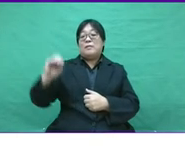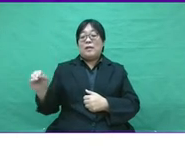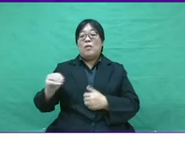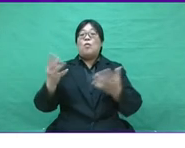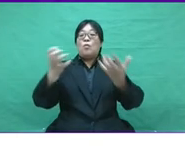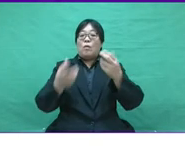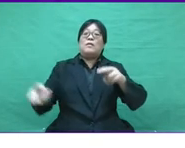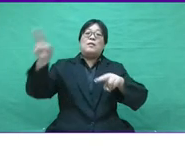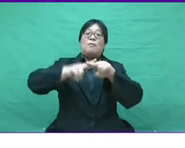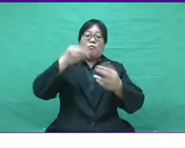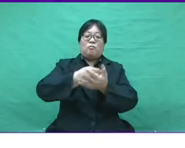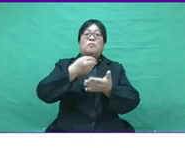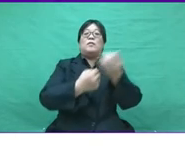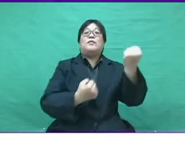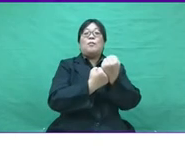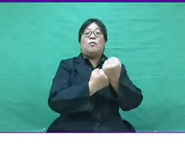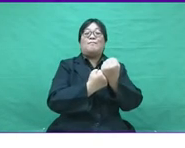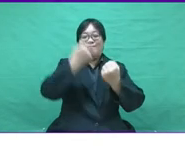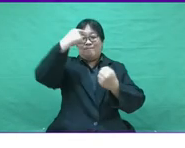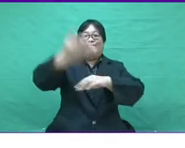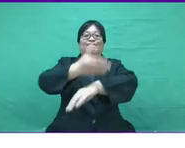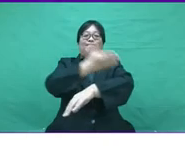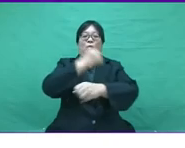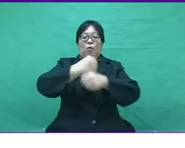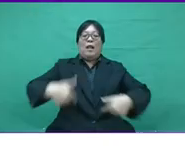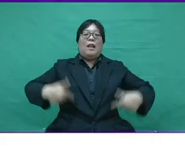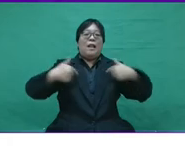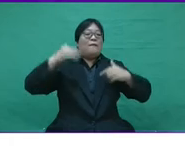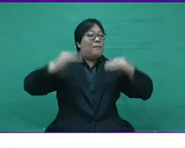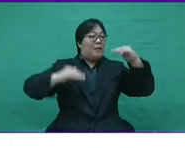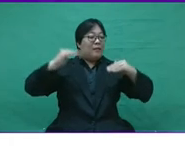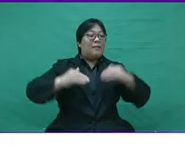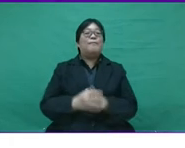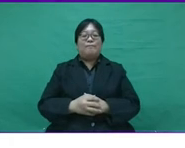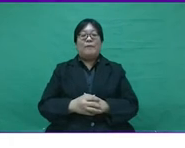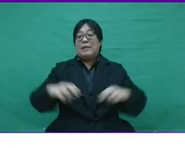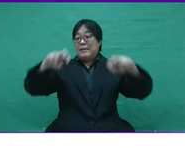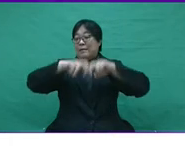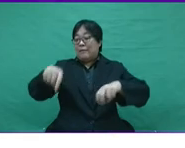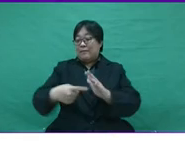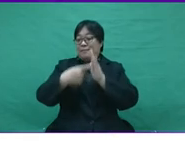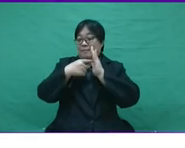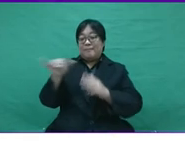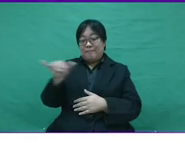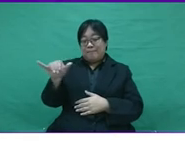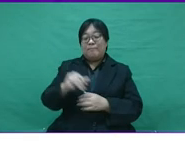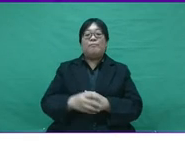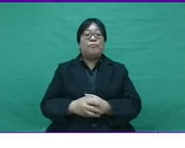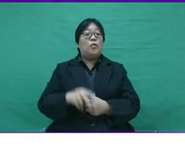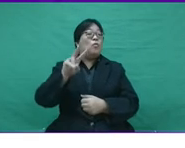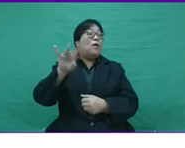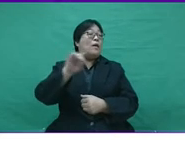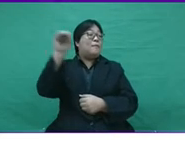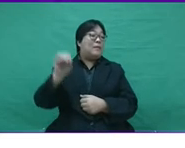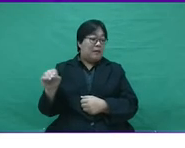working arrangement, while 47% want additional financial support to improve their work-life balance.